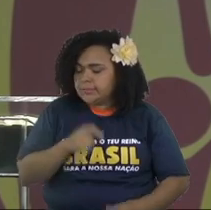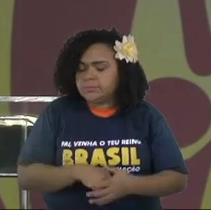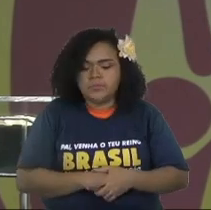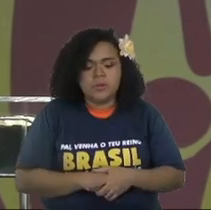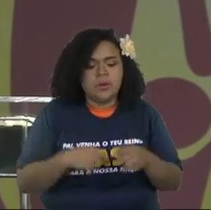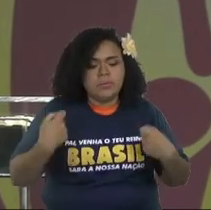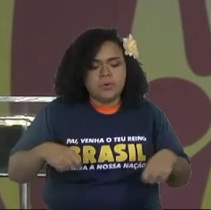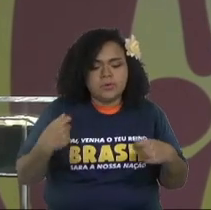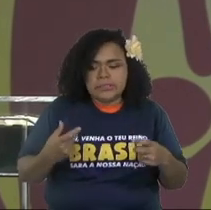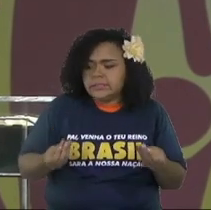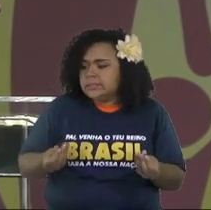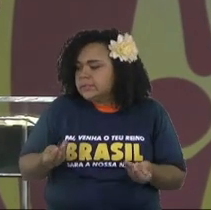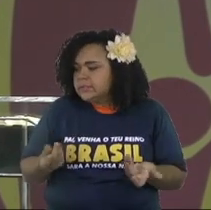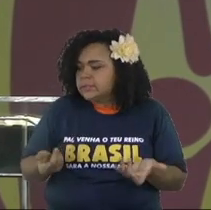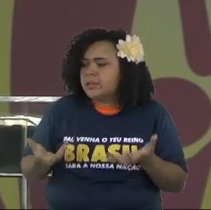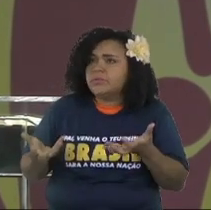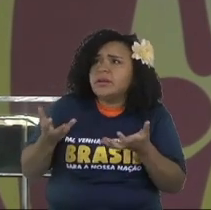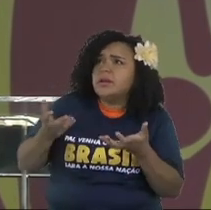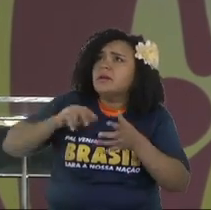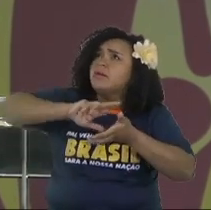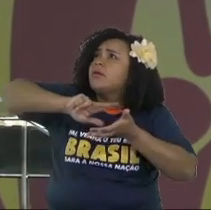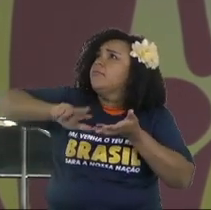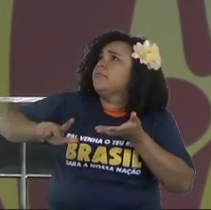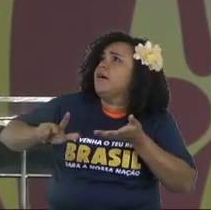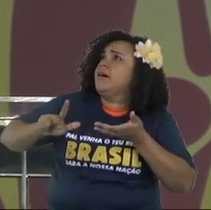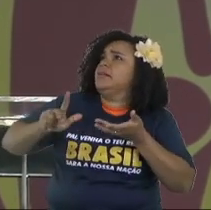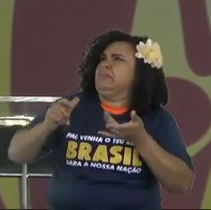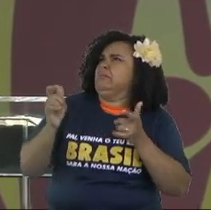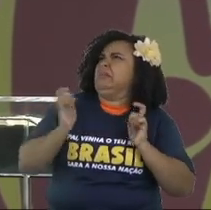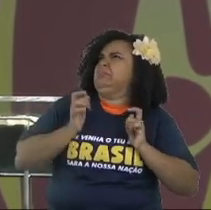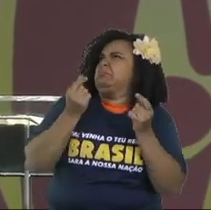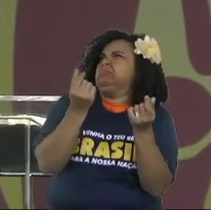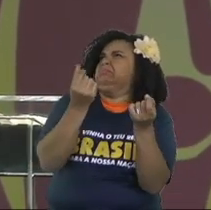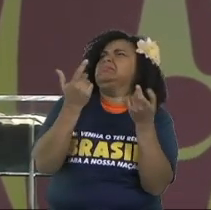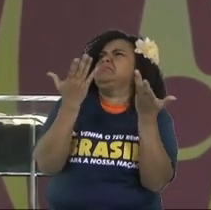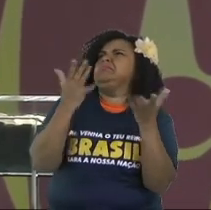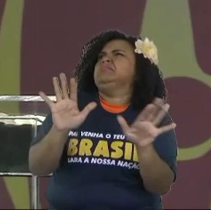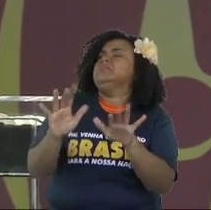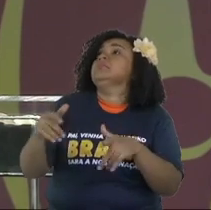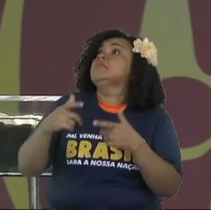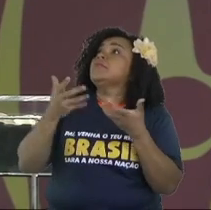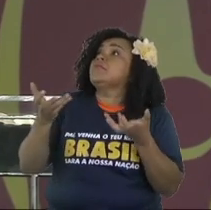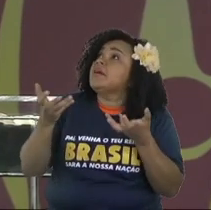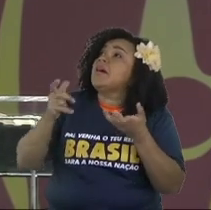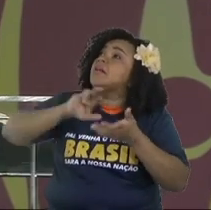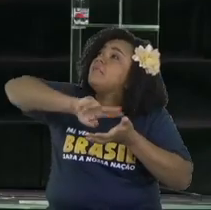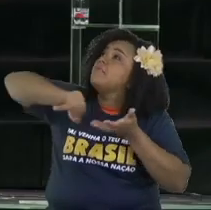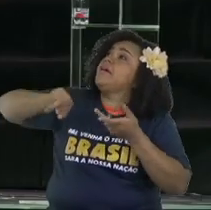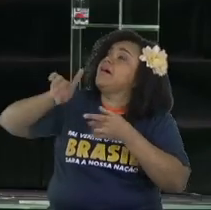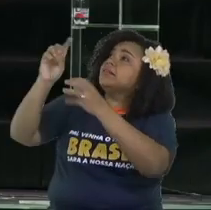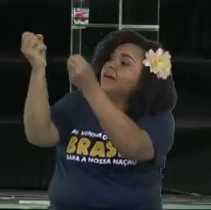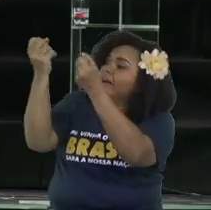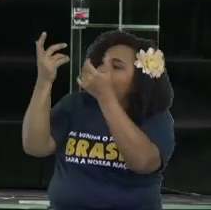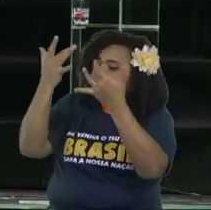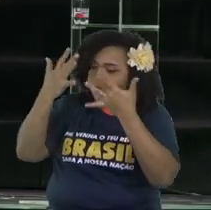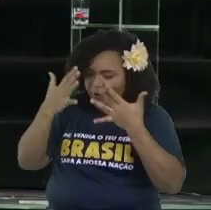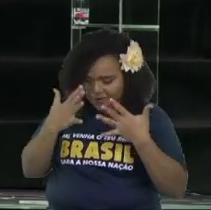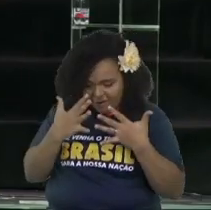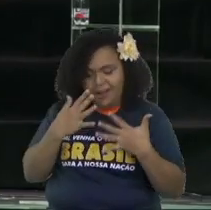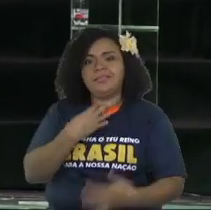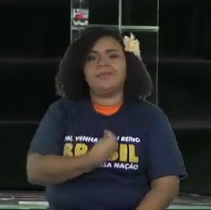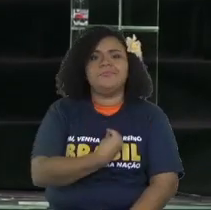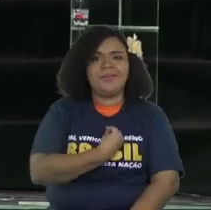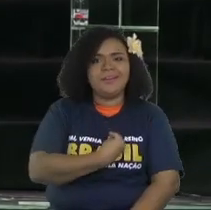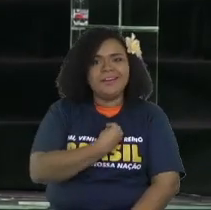And it's like when some people actually look for these small things,